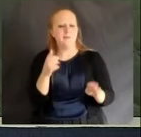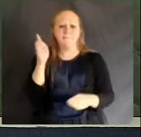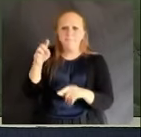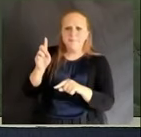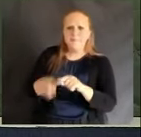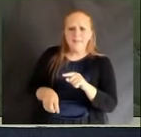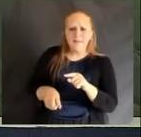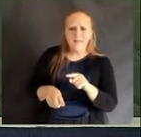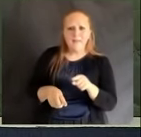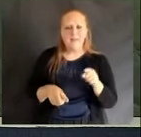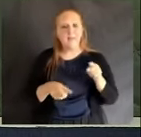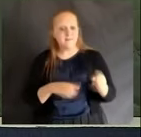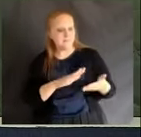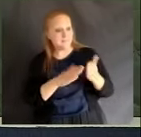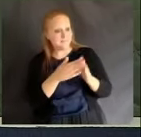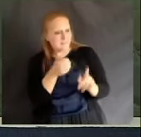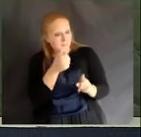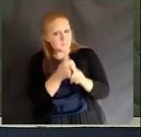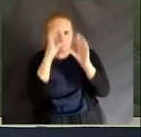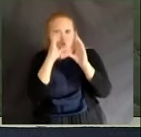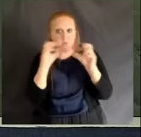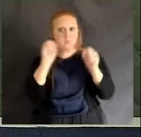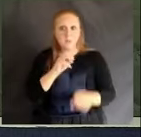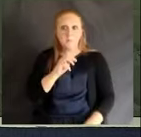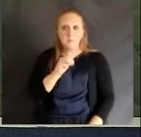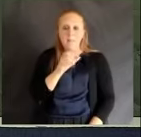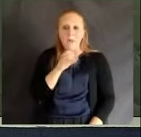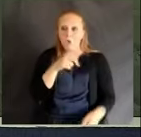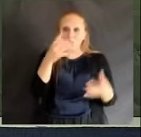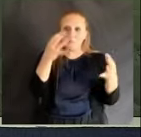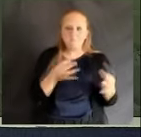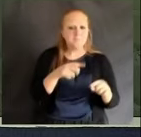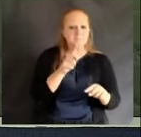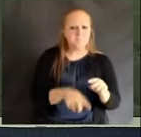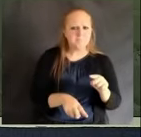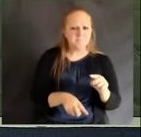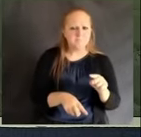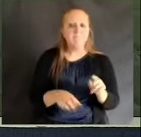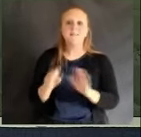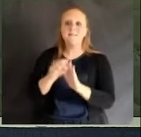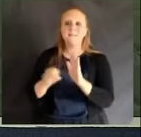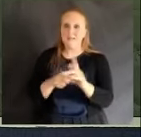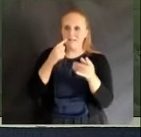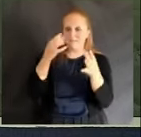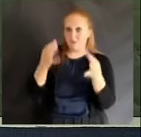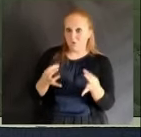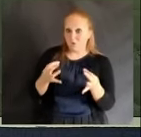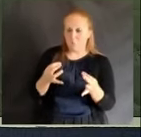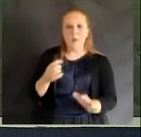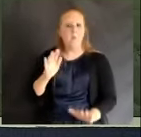It is a state decision. I think the mayor would say, I never said legally